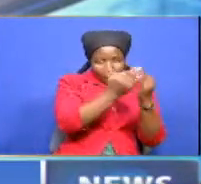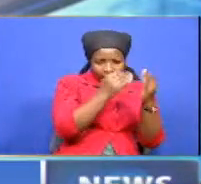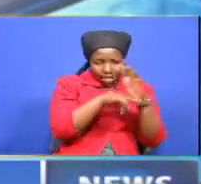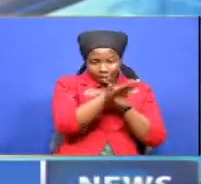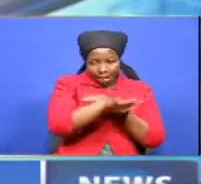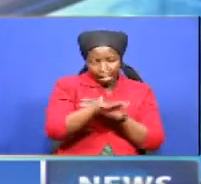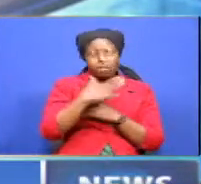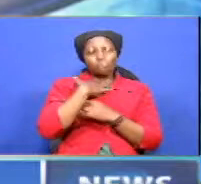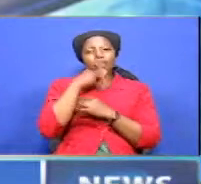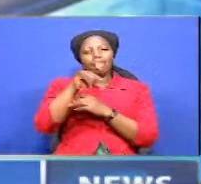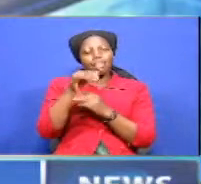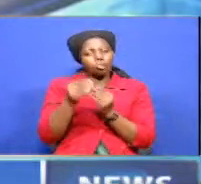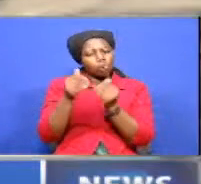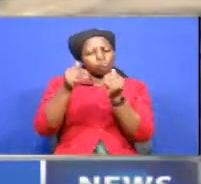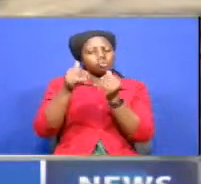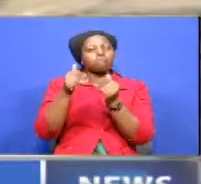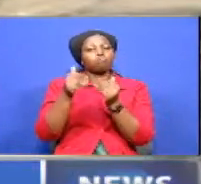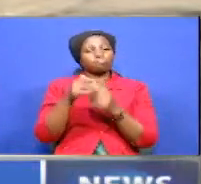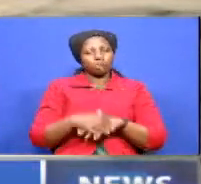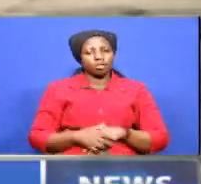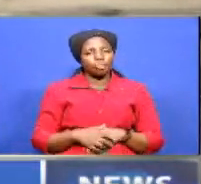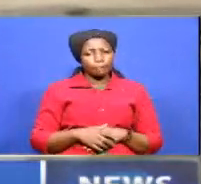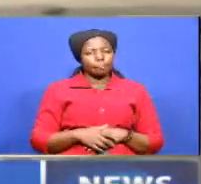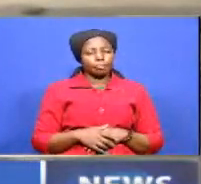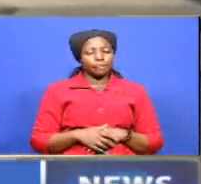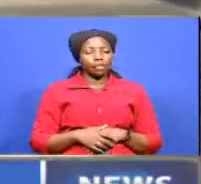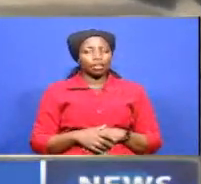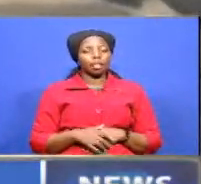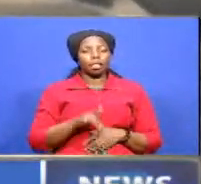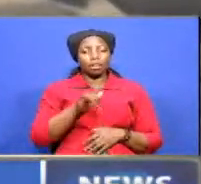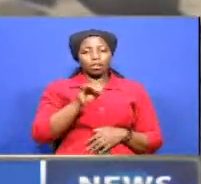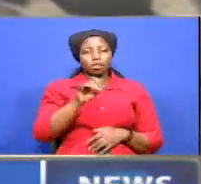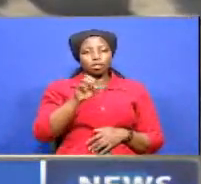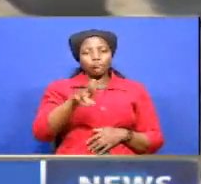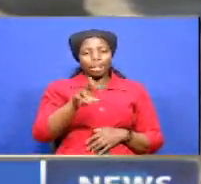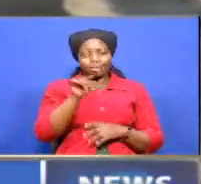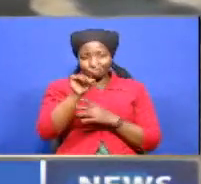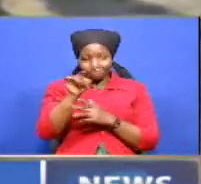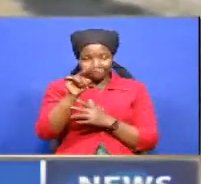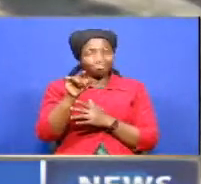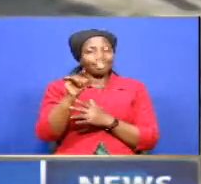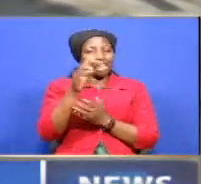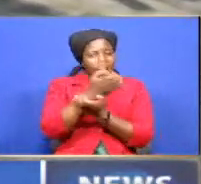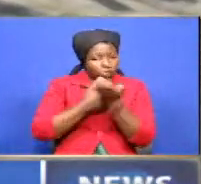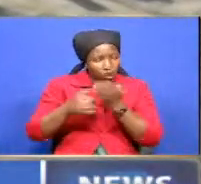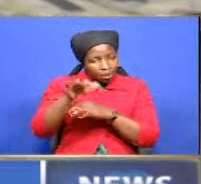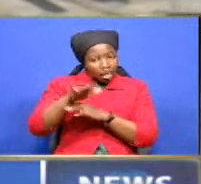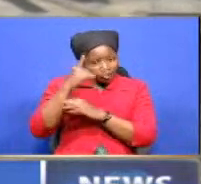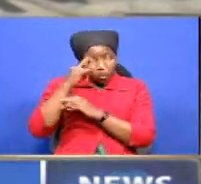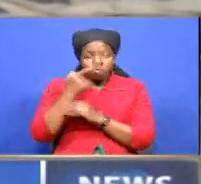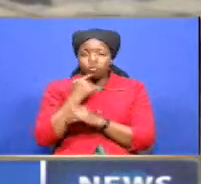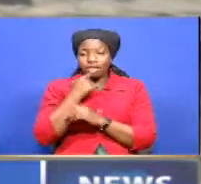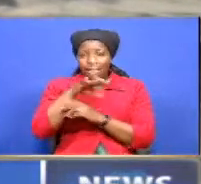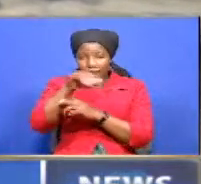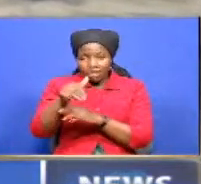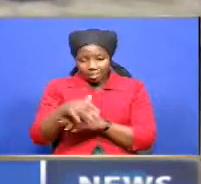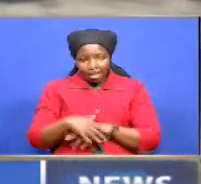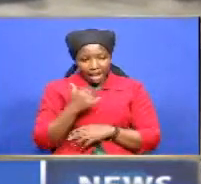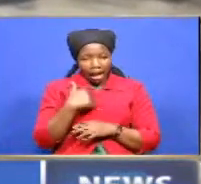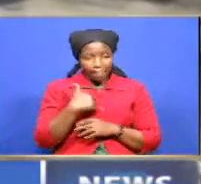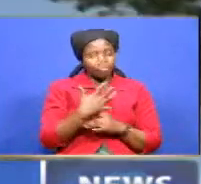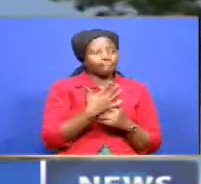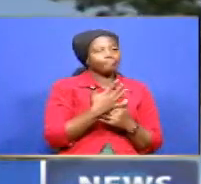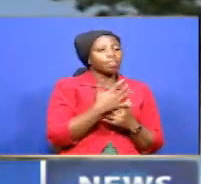remedied lodwa is considered the economic hub for trukana county housing local and